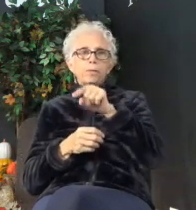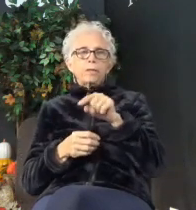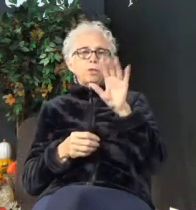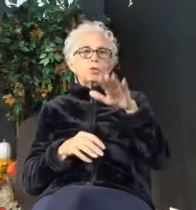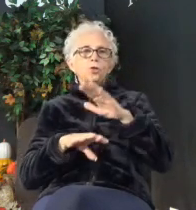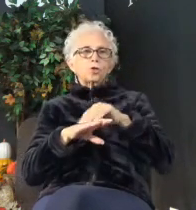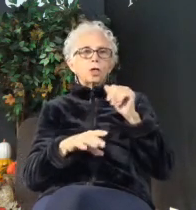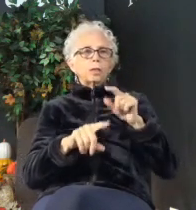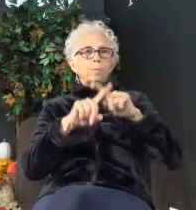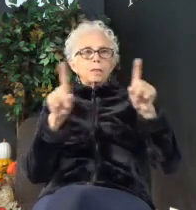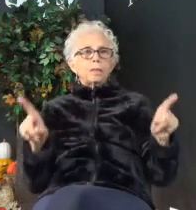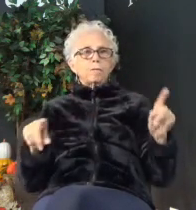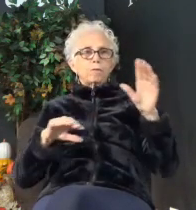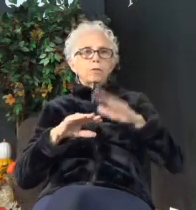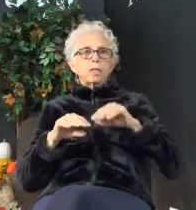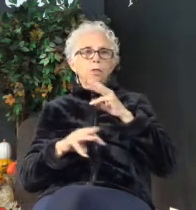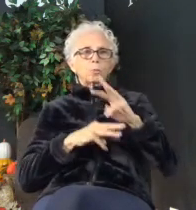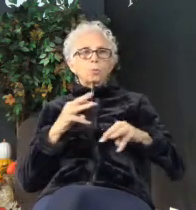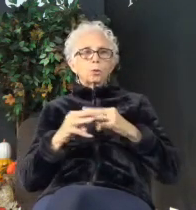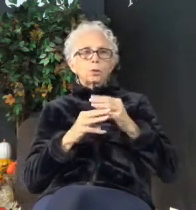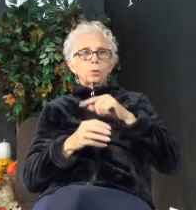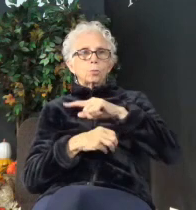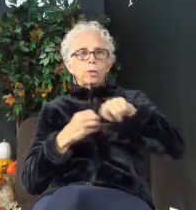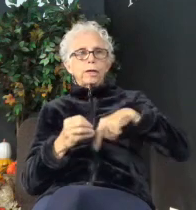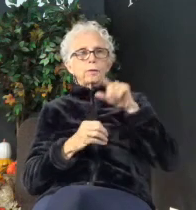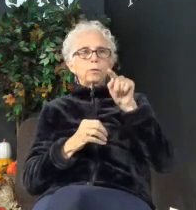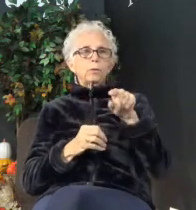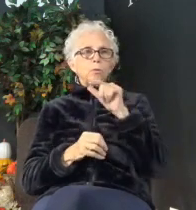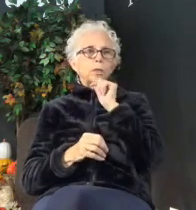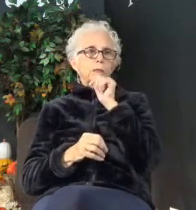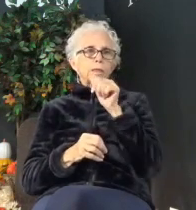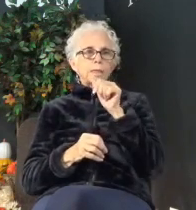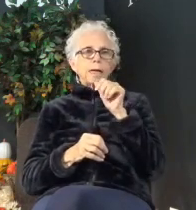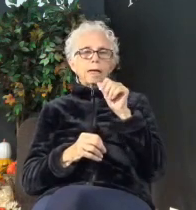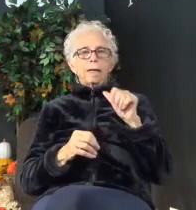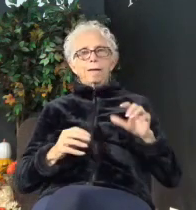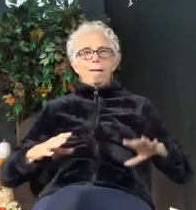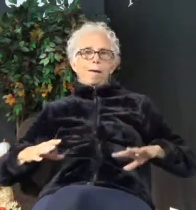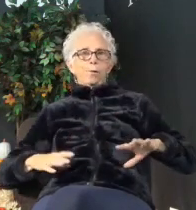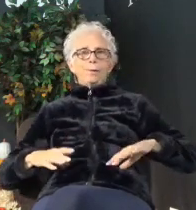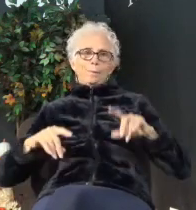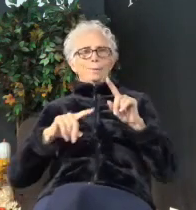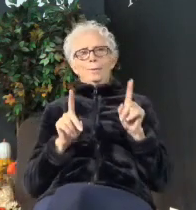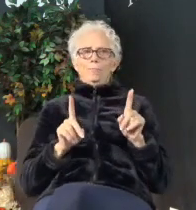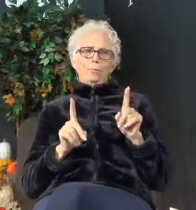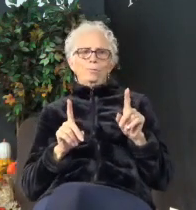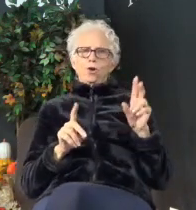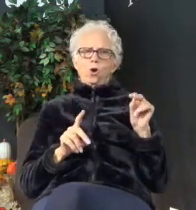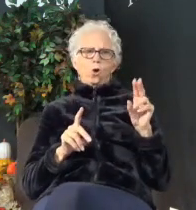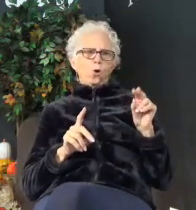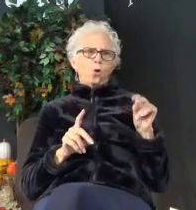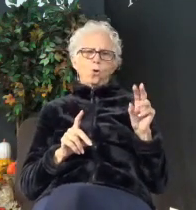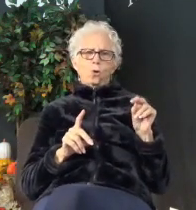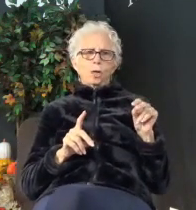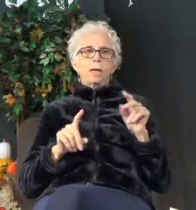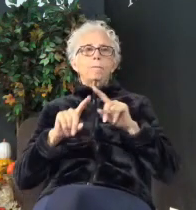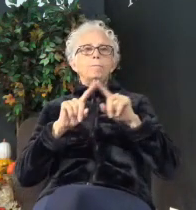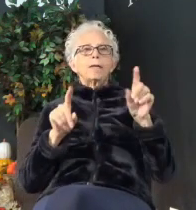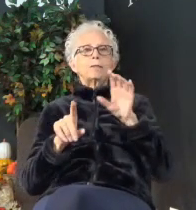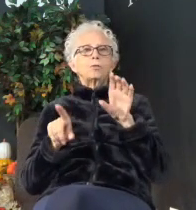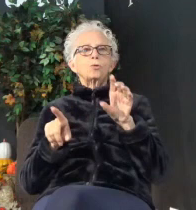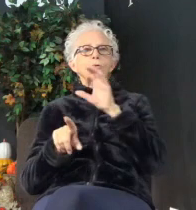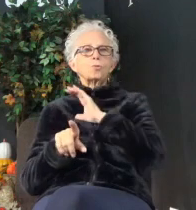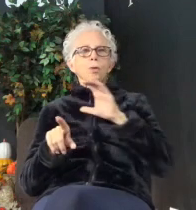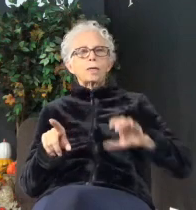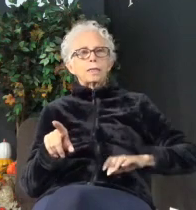to be different than the world around you. Not arrogantly different, but Christ-like different.